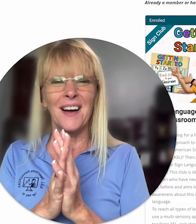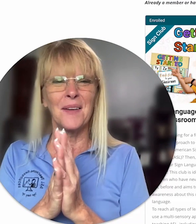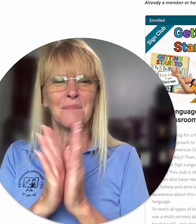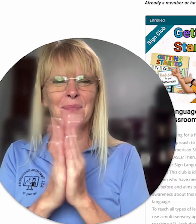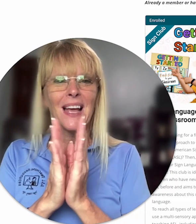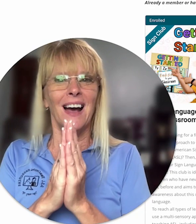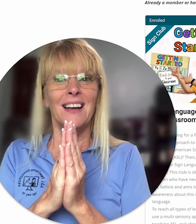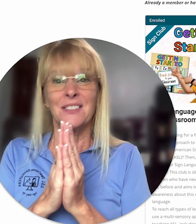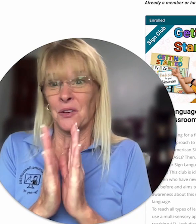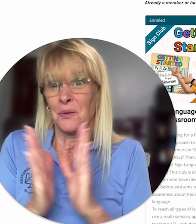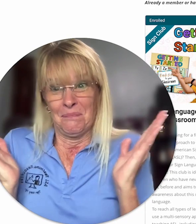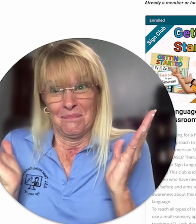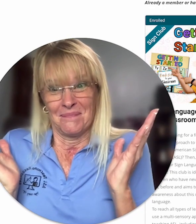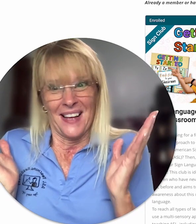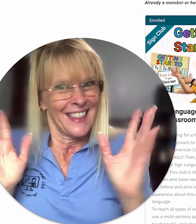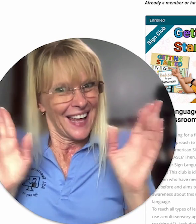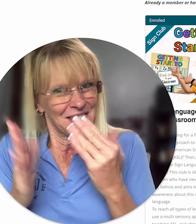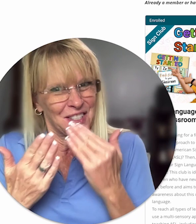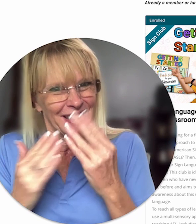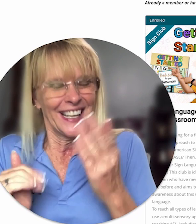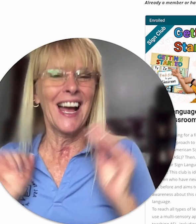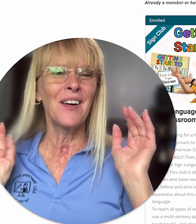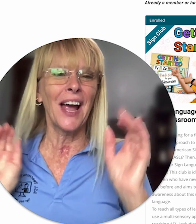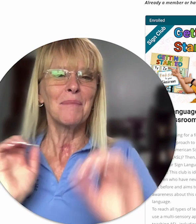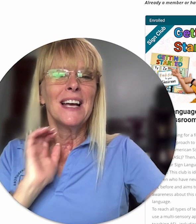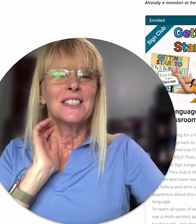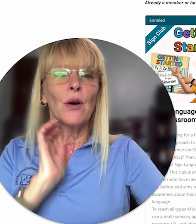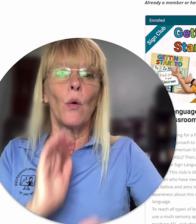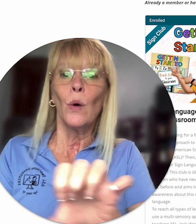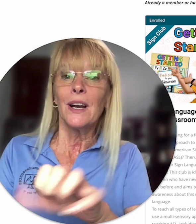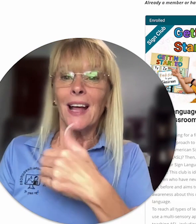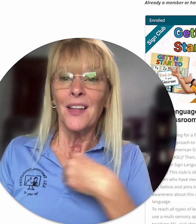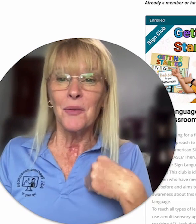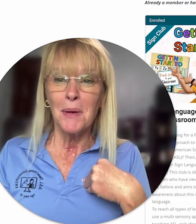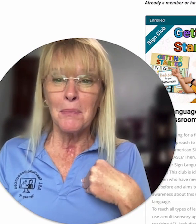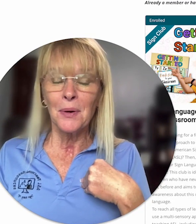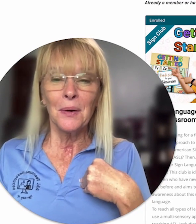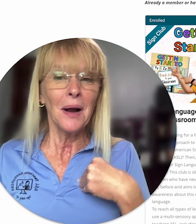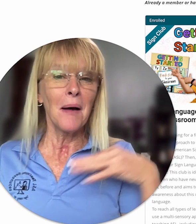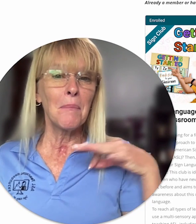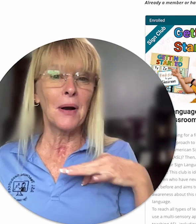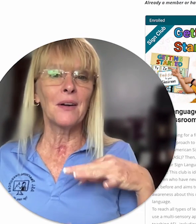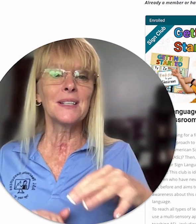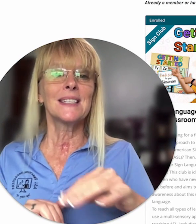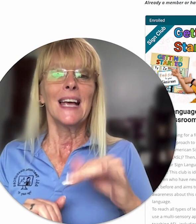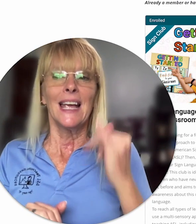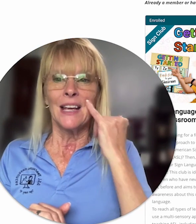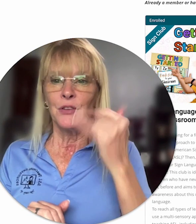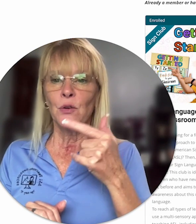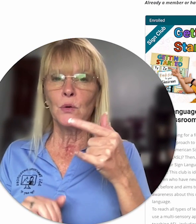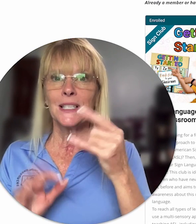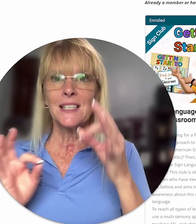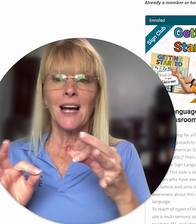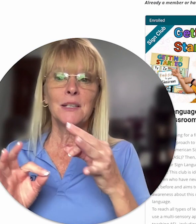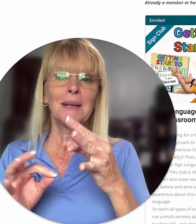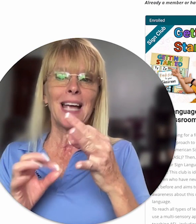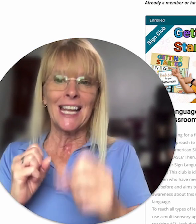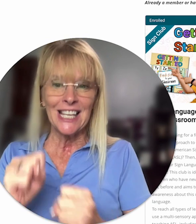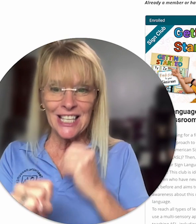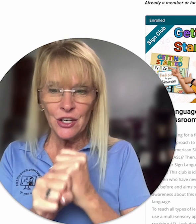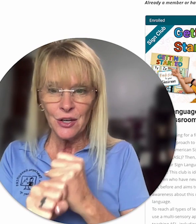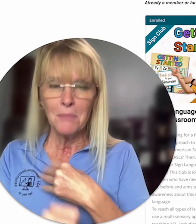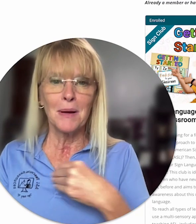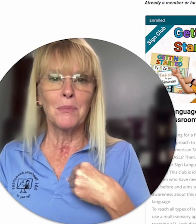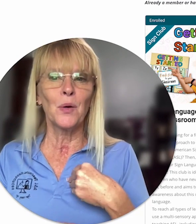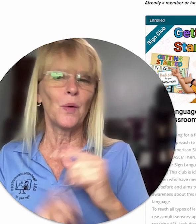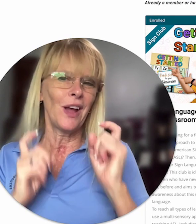so that is a good thing okay so what are the other member perks if you decide to be a